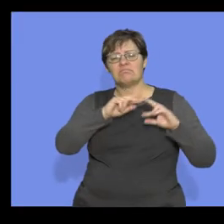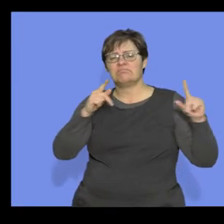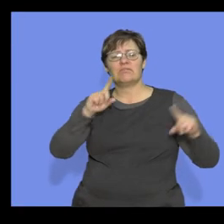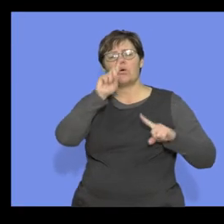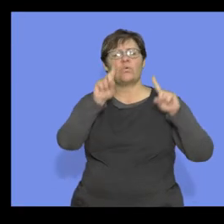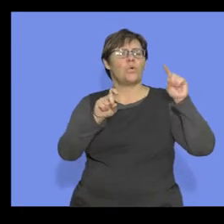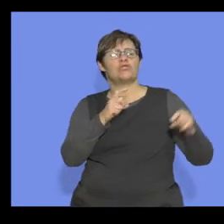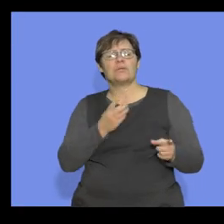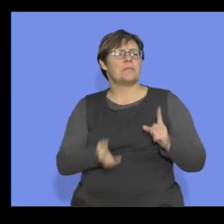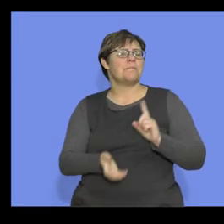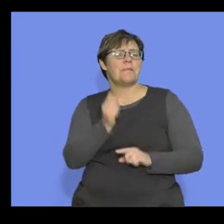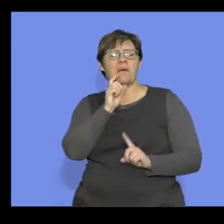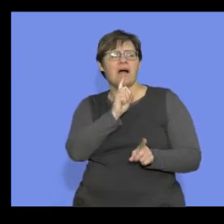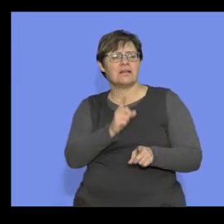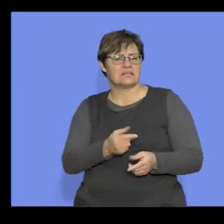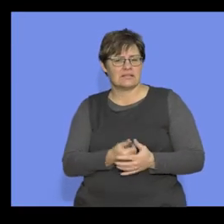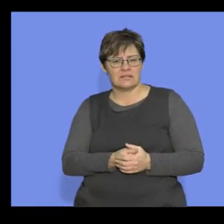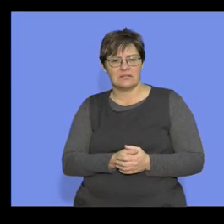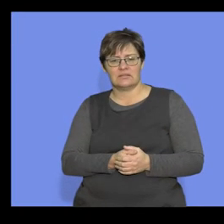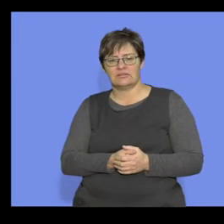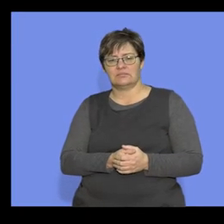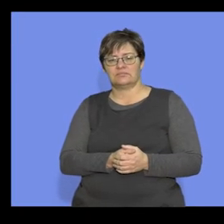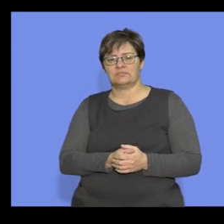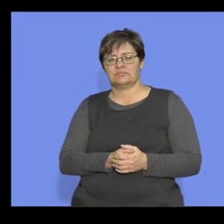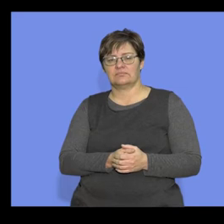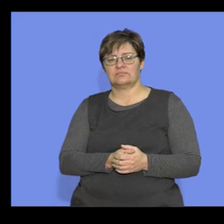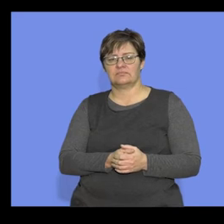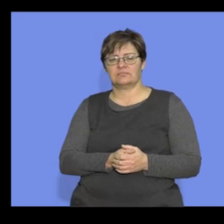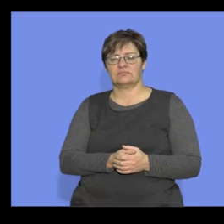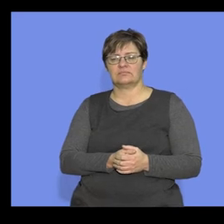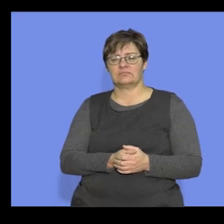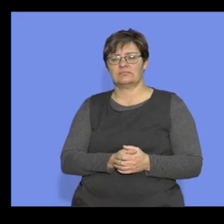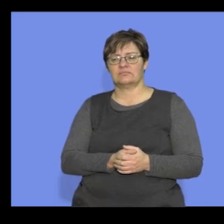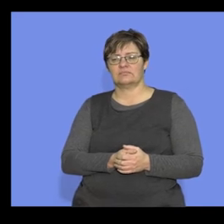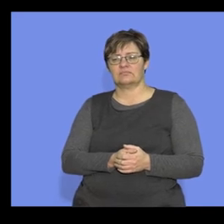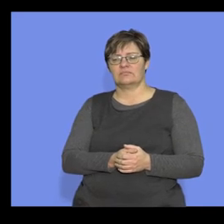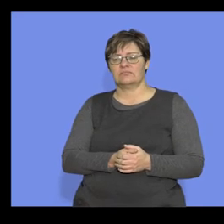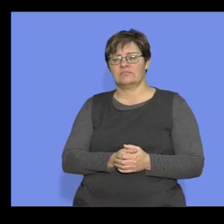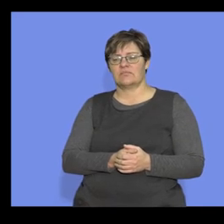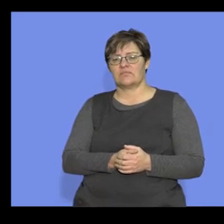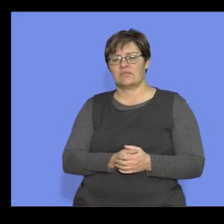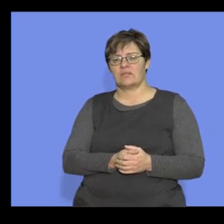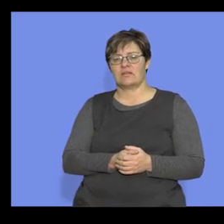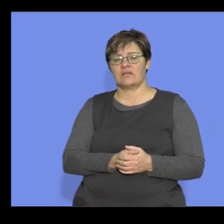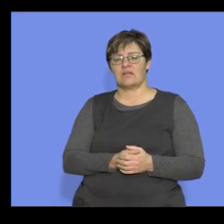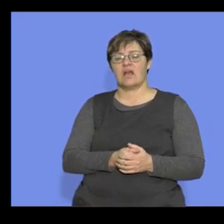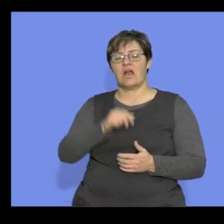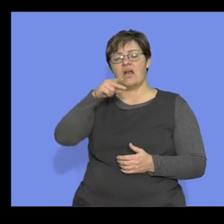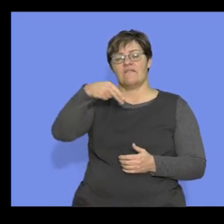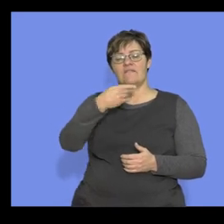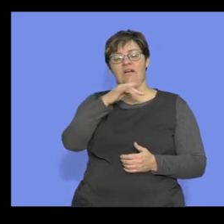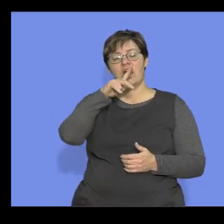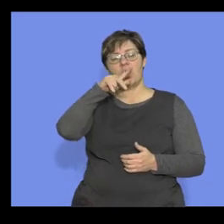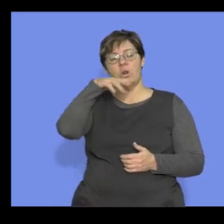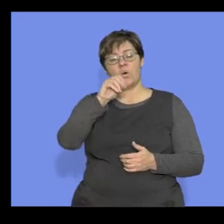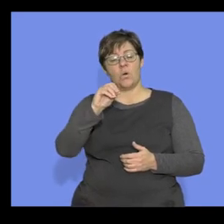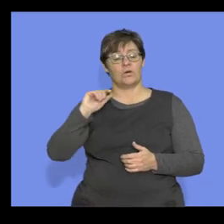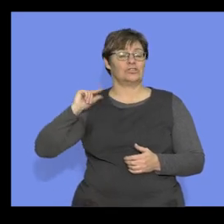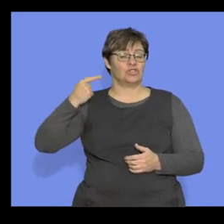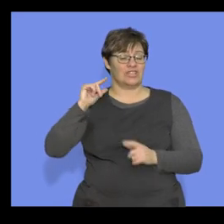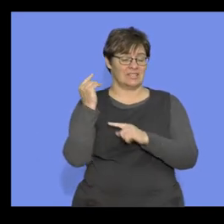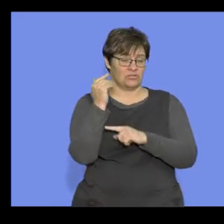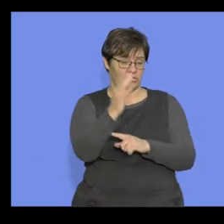what kind of questions can we ask here? Have a look here, it gets to our phylogenetic tree.